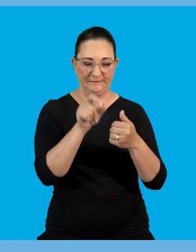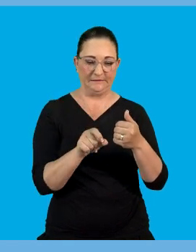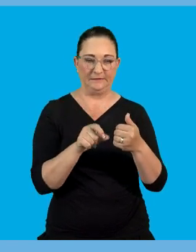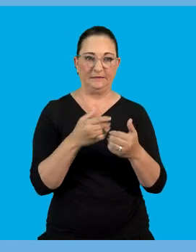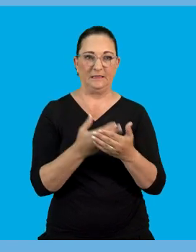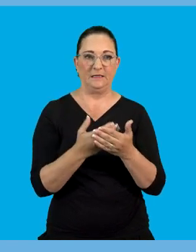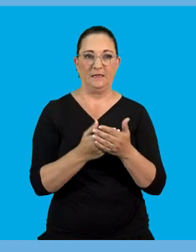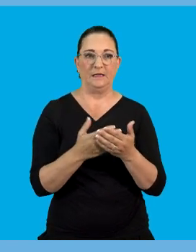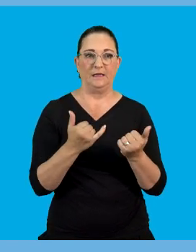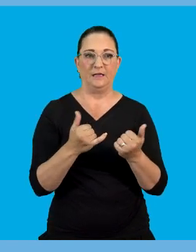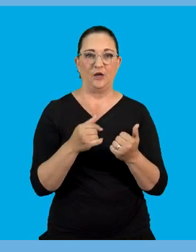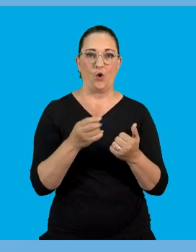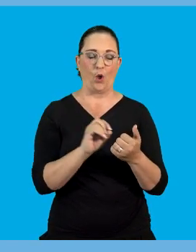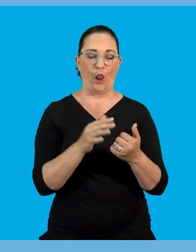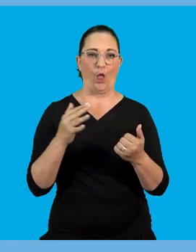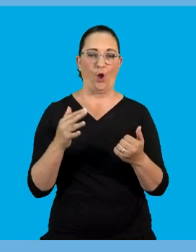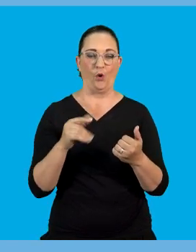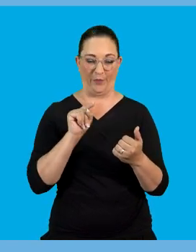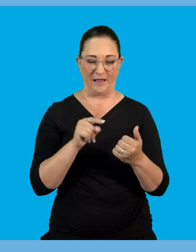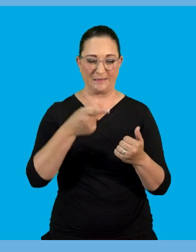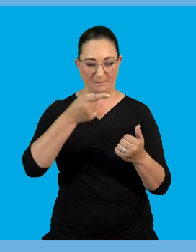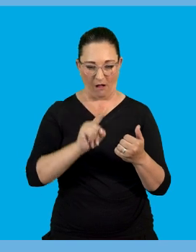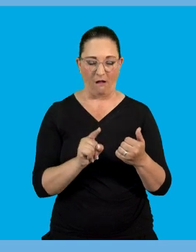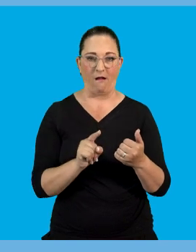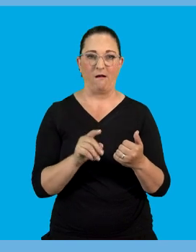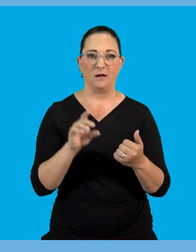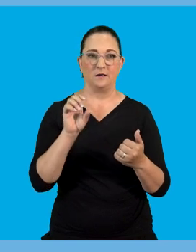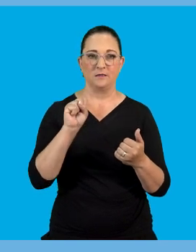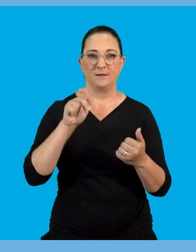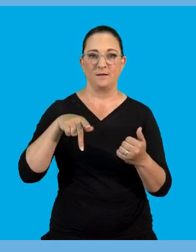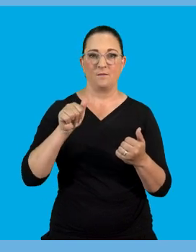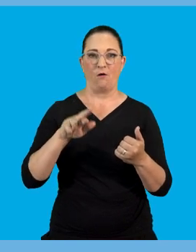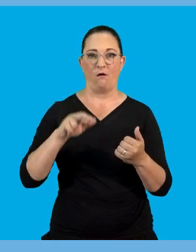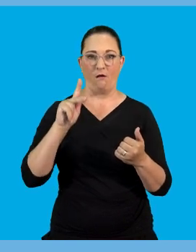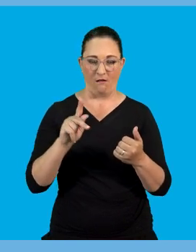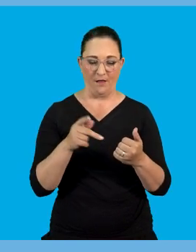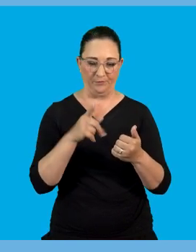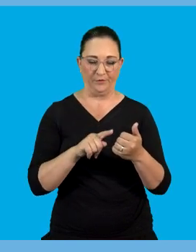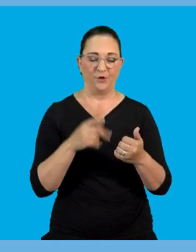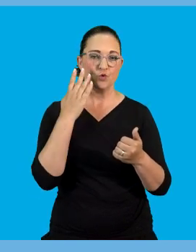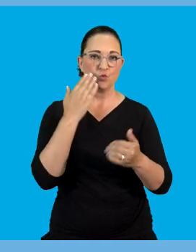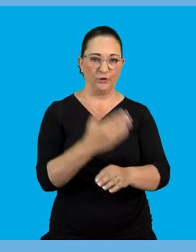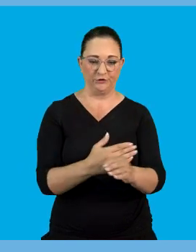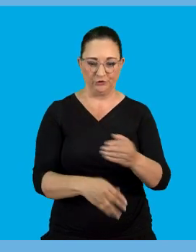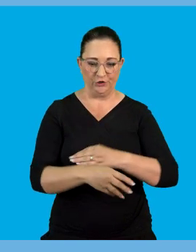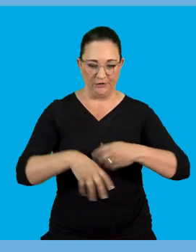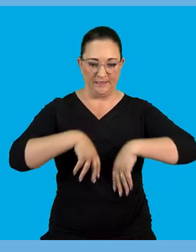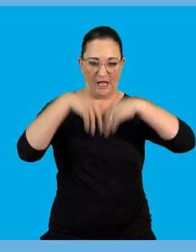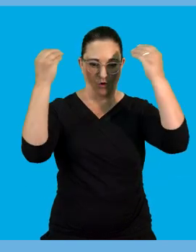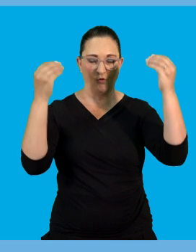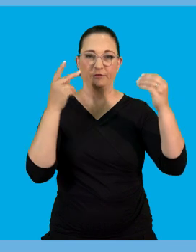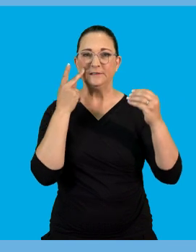enough to make a glow and that glow we call it a spark. whenever you're taking out your you you take off your jersey